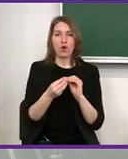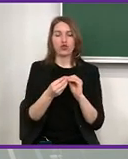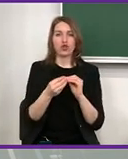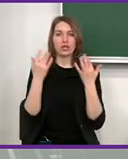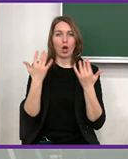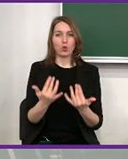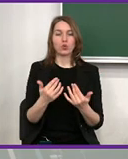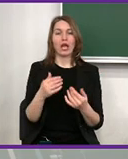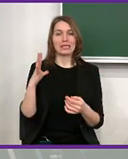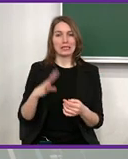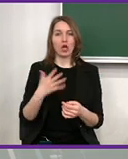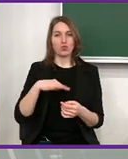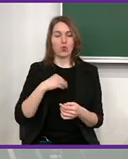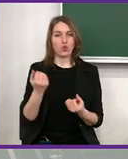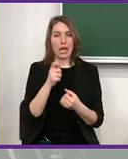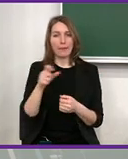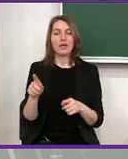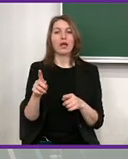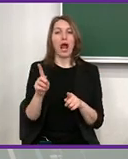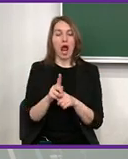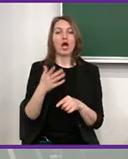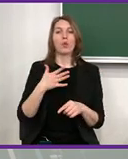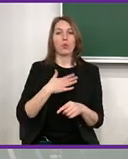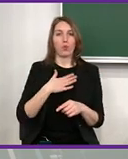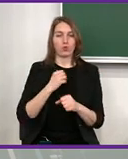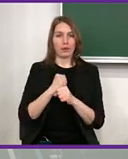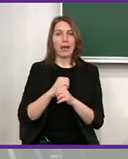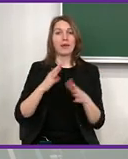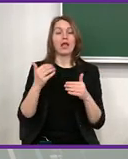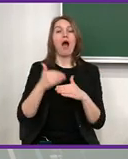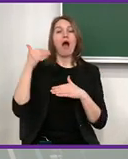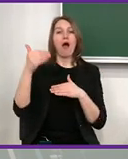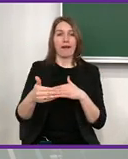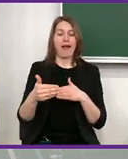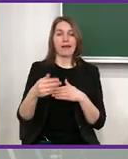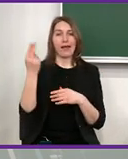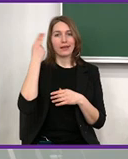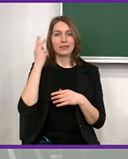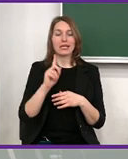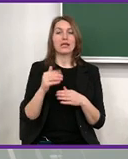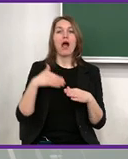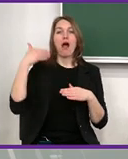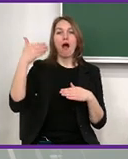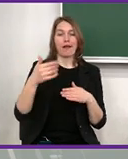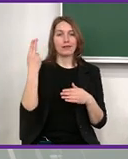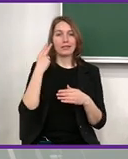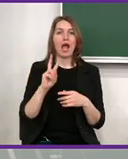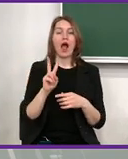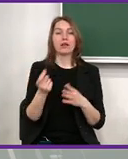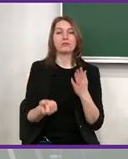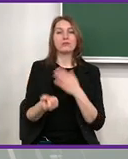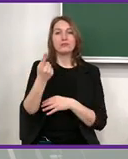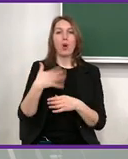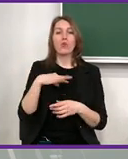whether these violations or breaches could result in injury to our employees and our company, and there are also